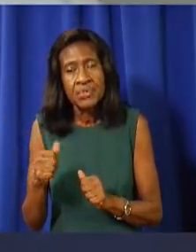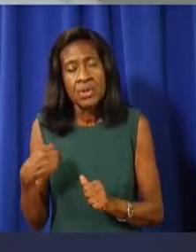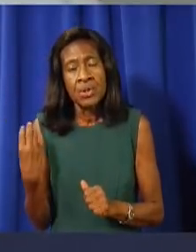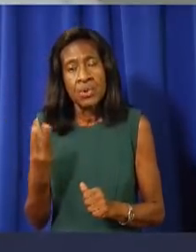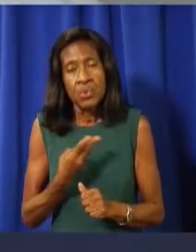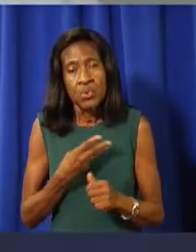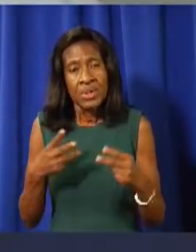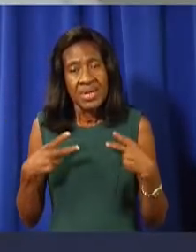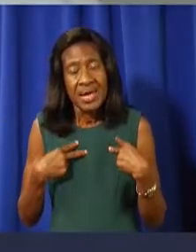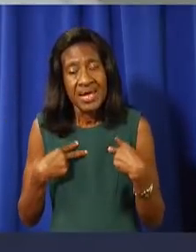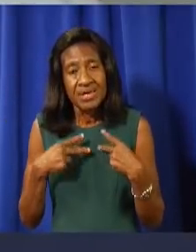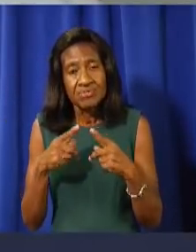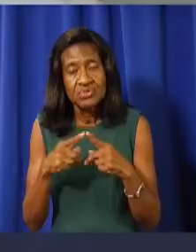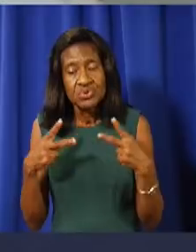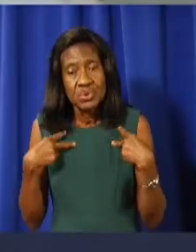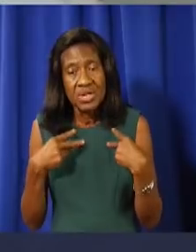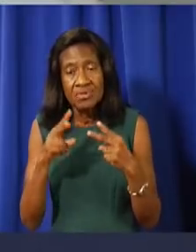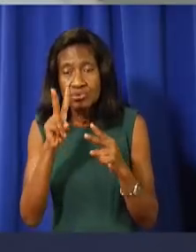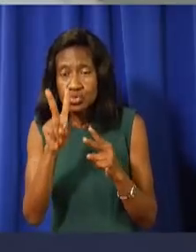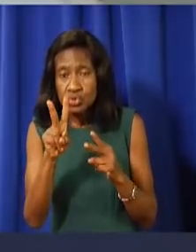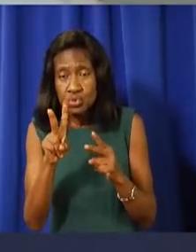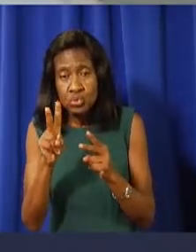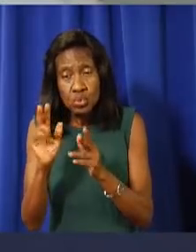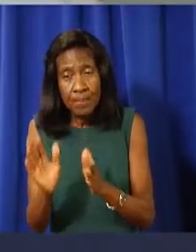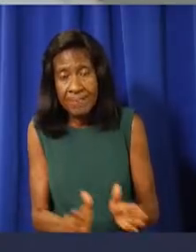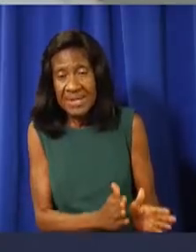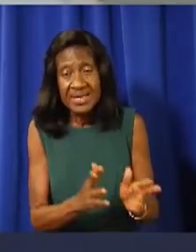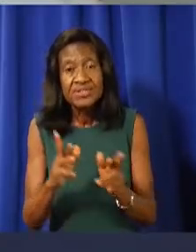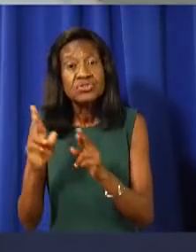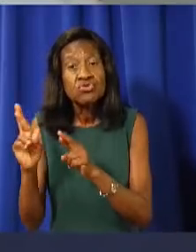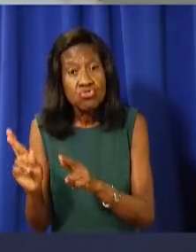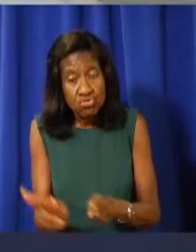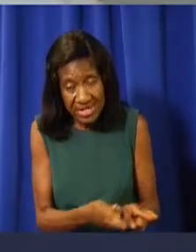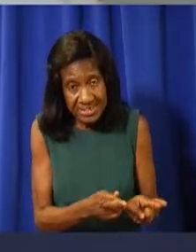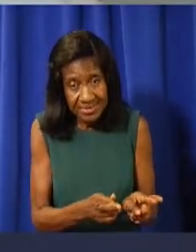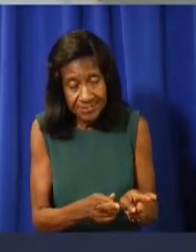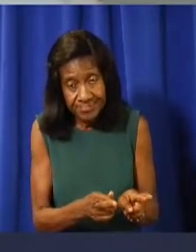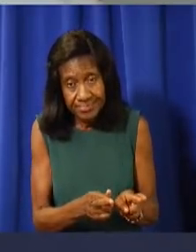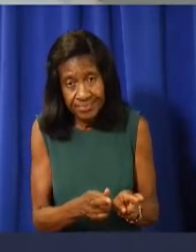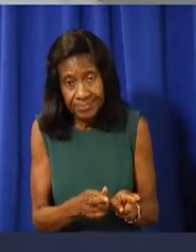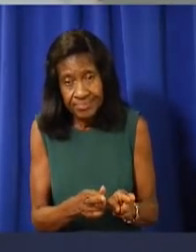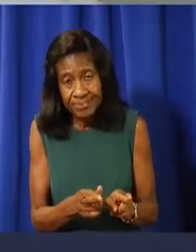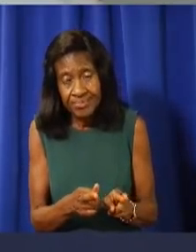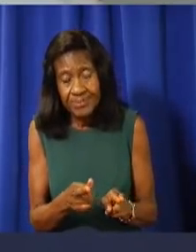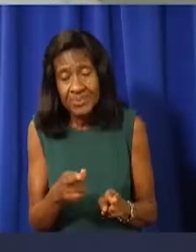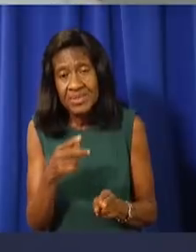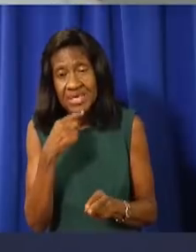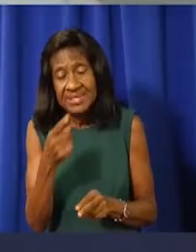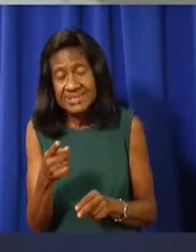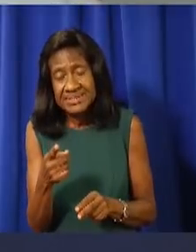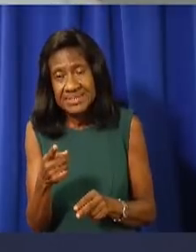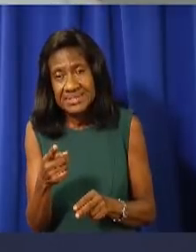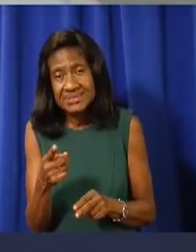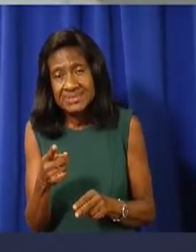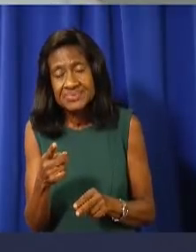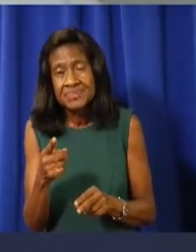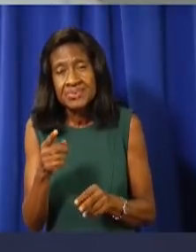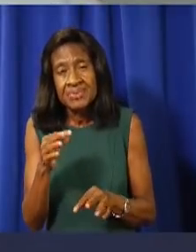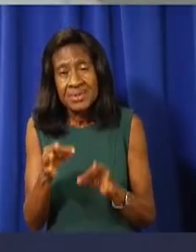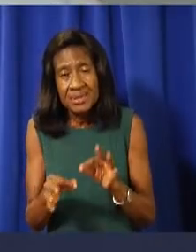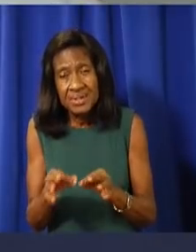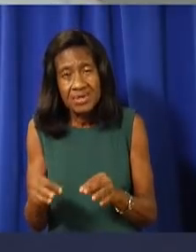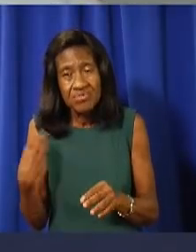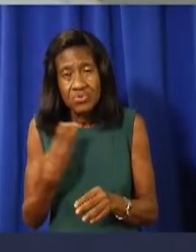going at once. As you can imagine, like the Premier highlighted, if we don't move forward with the timeline that is suggested,